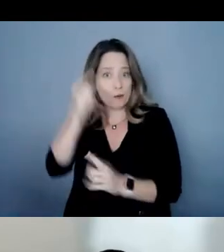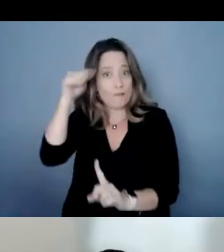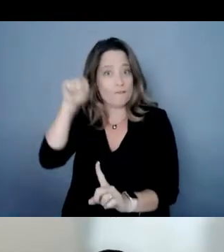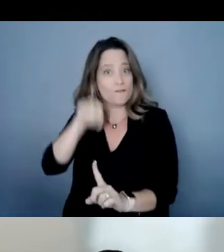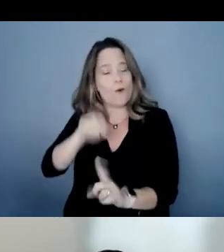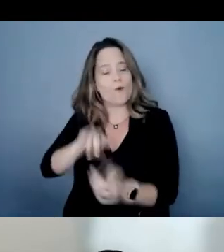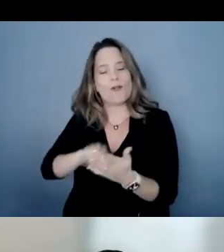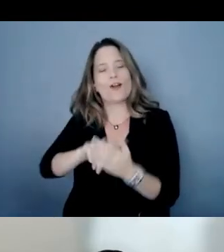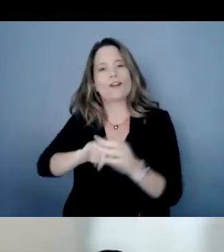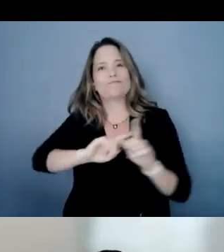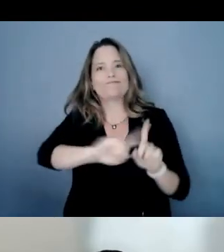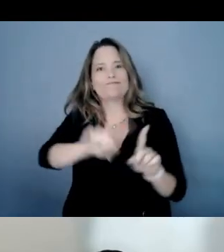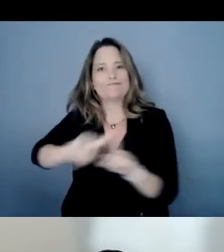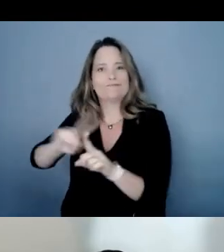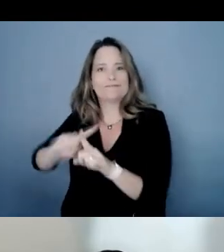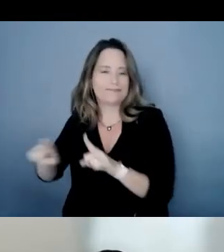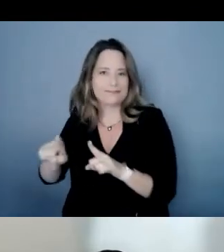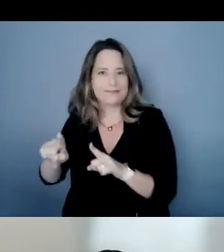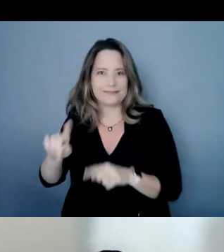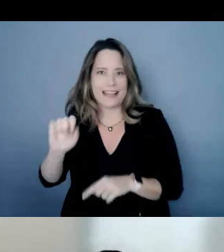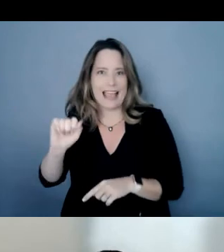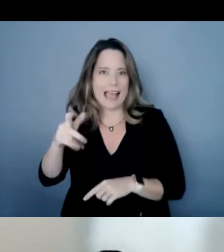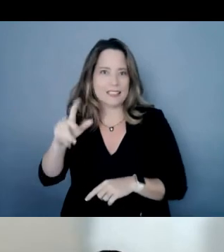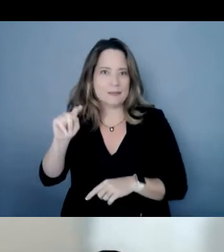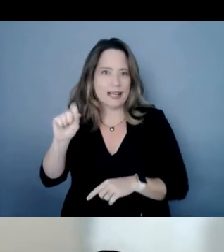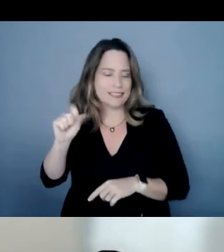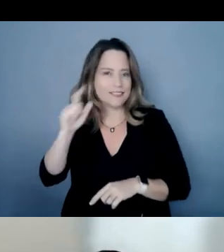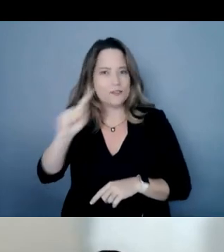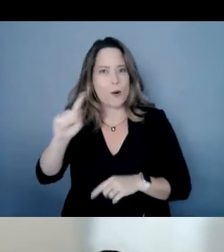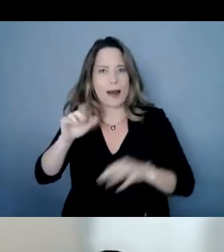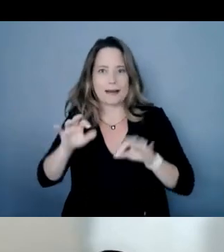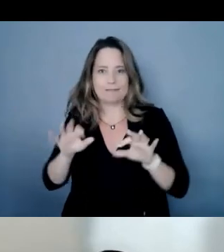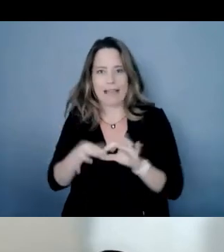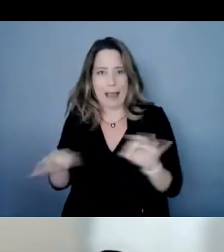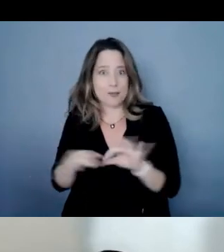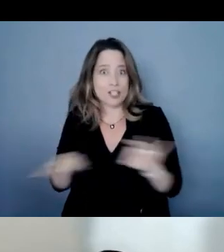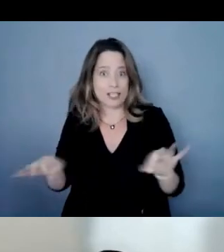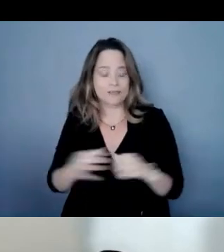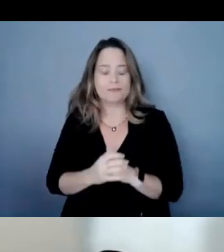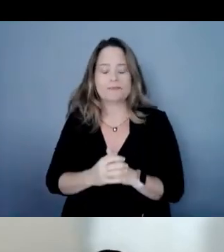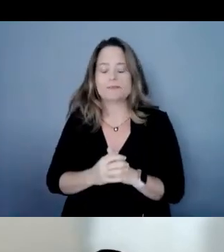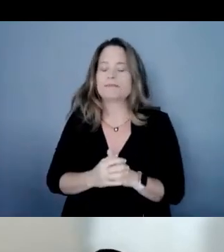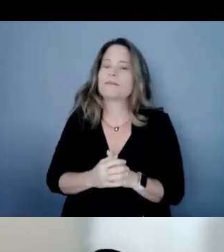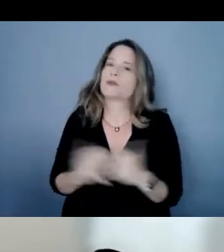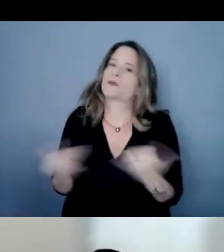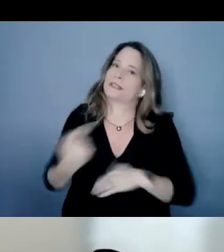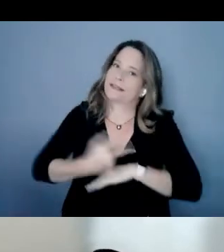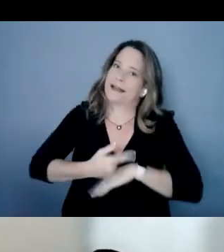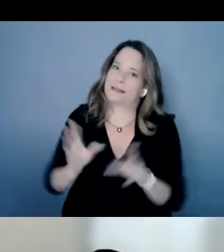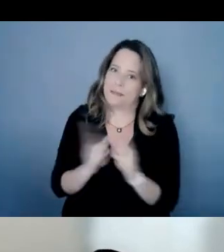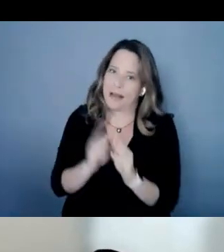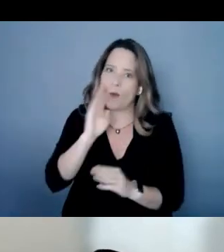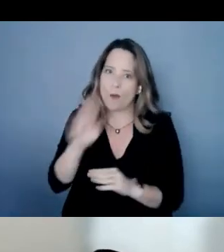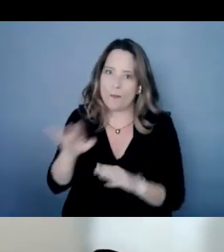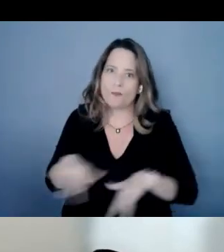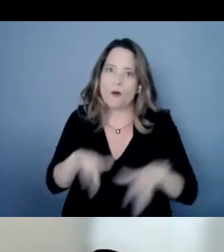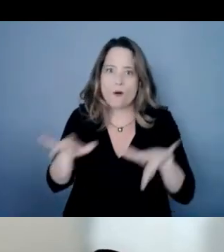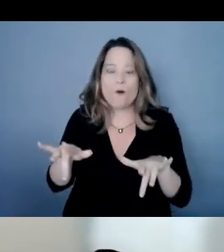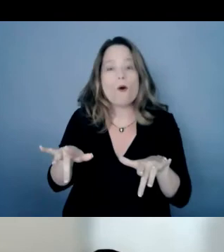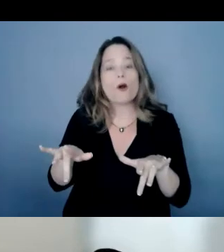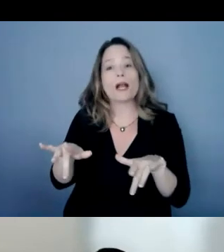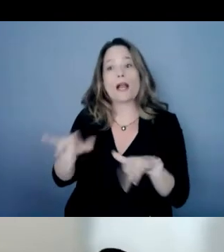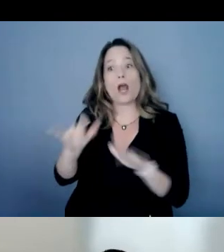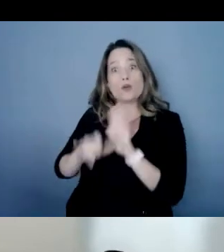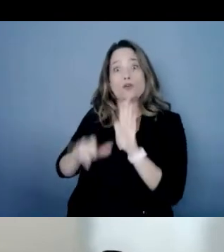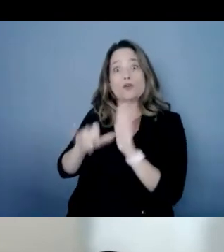captioning phoenix arizona today's meeting will be recorded and will be posted on the global alliance youtube channel